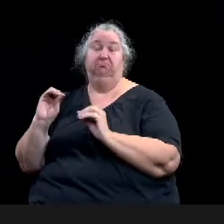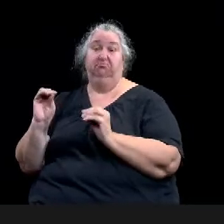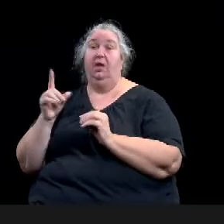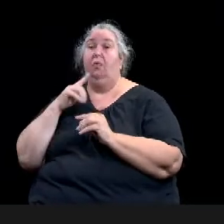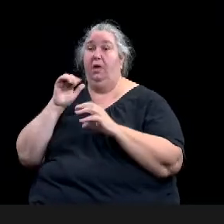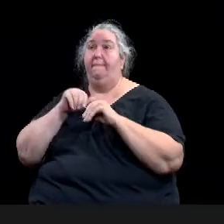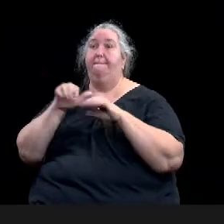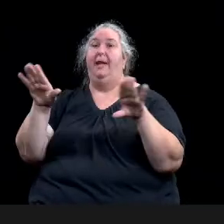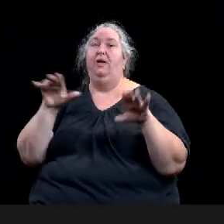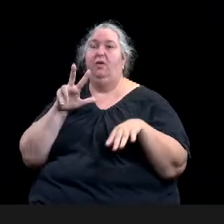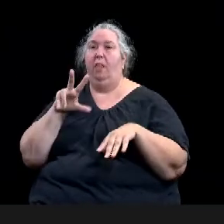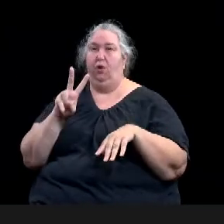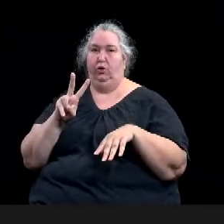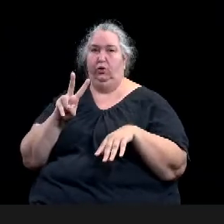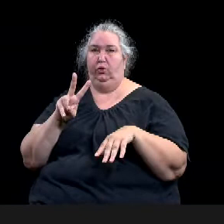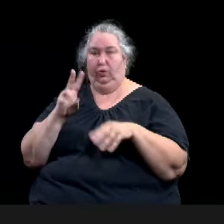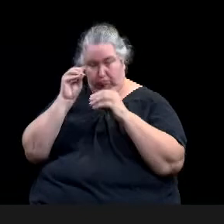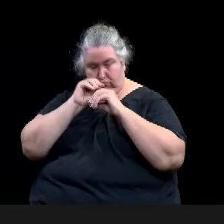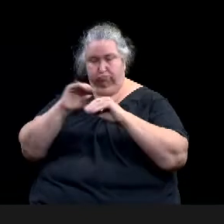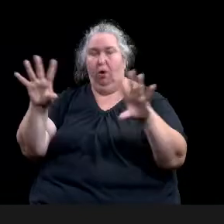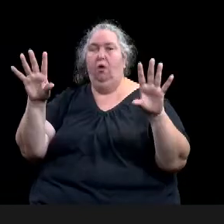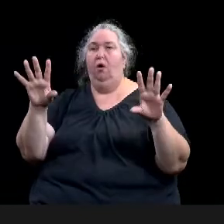recommend approval of this by vote of 8-0.